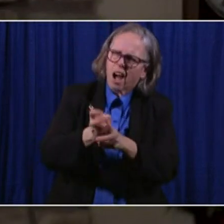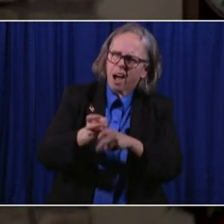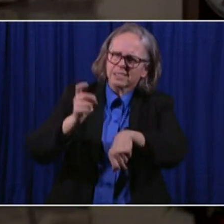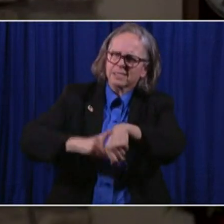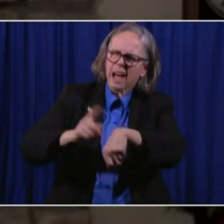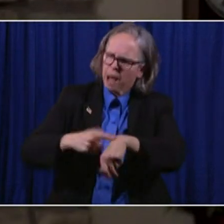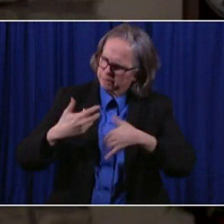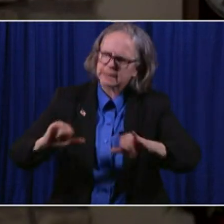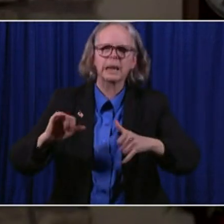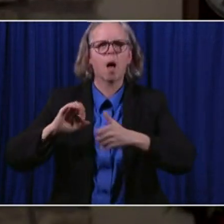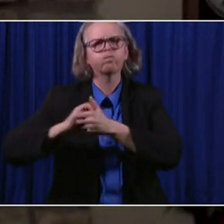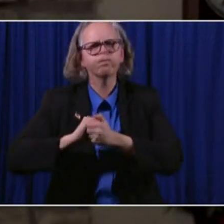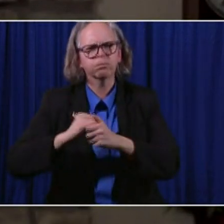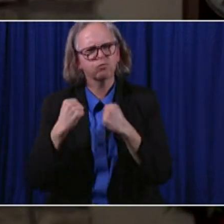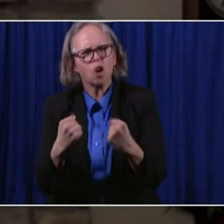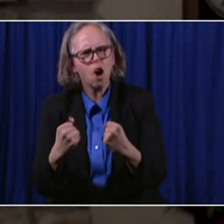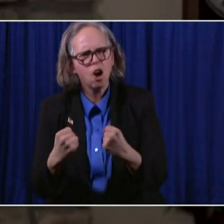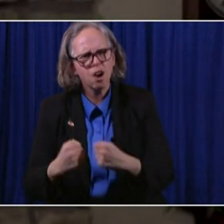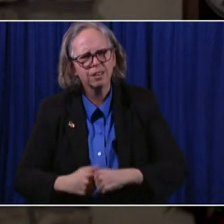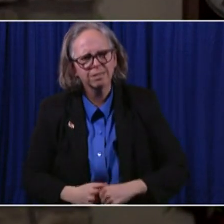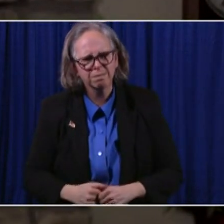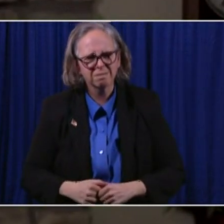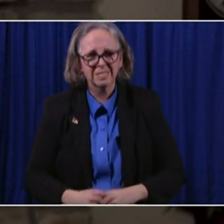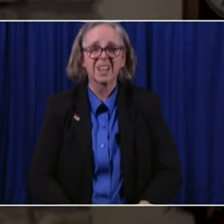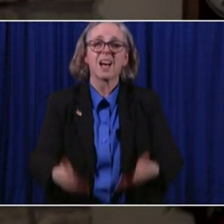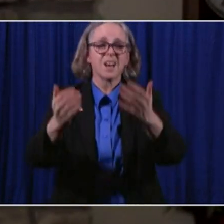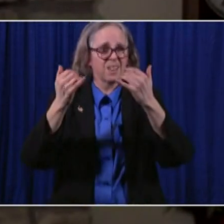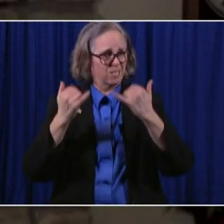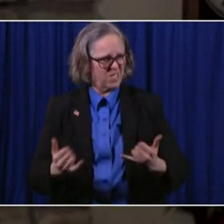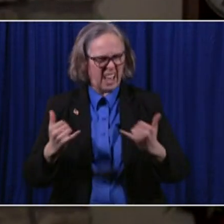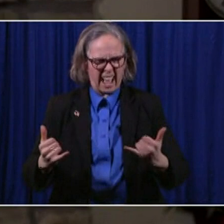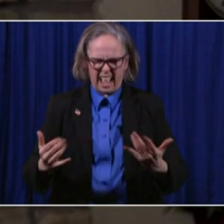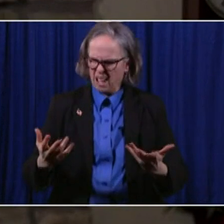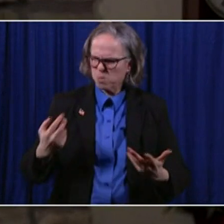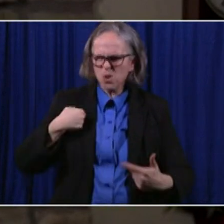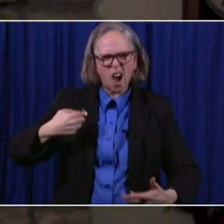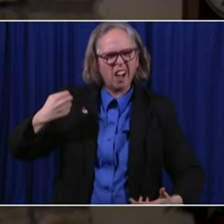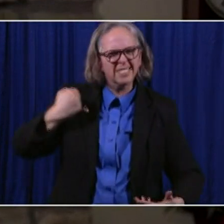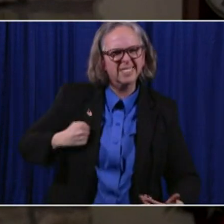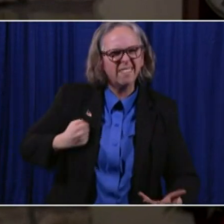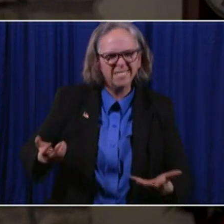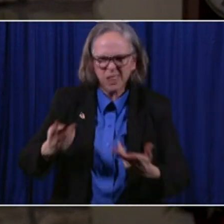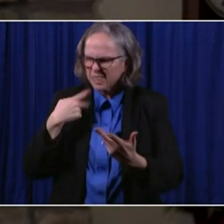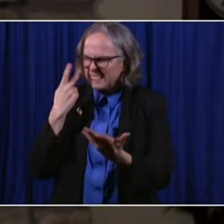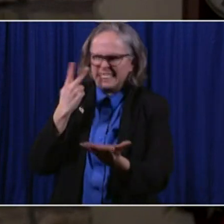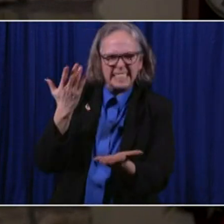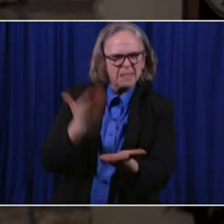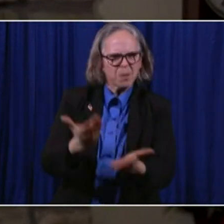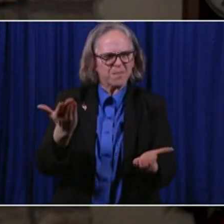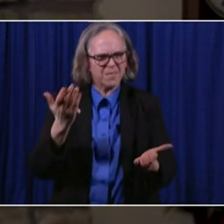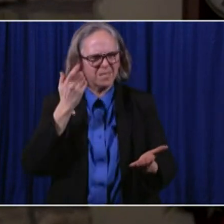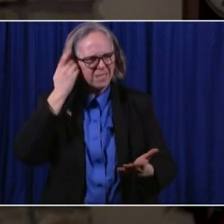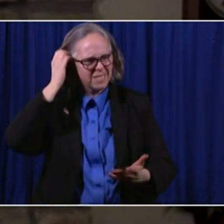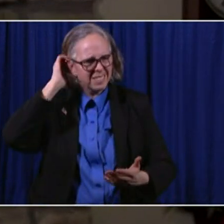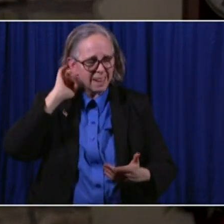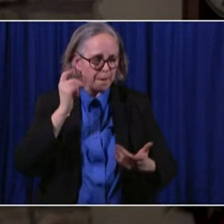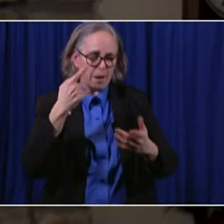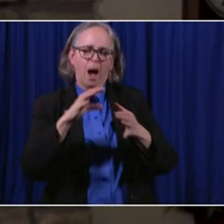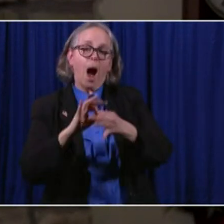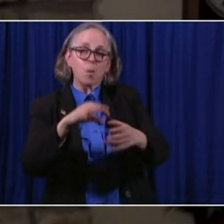Right now we're facing some tough times. Not just about this election. We have other challenges.